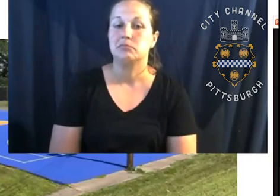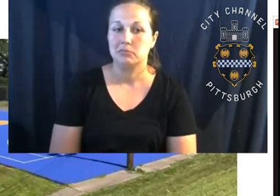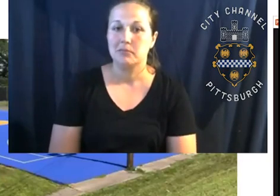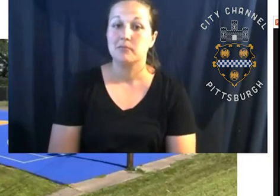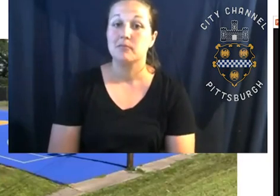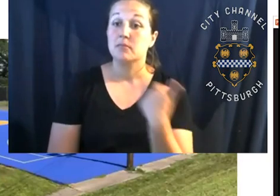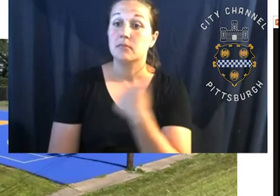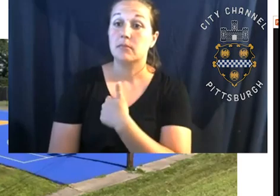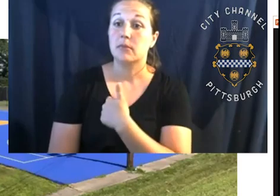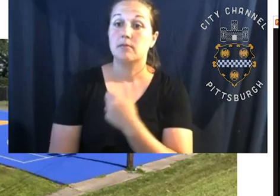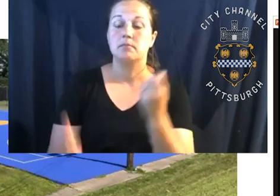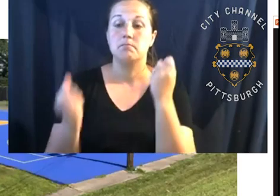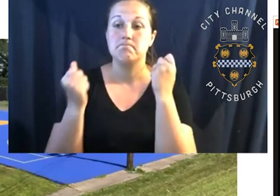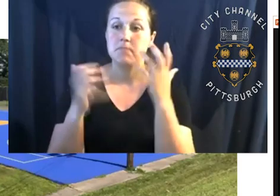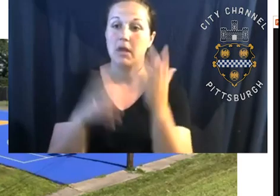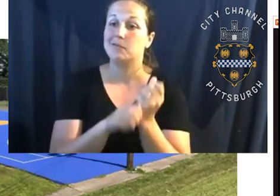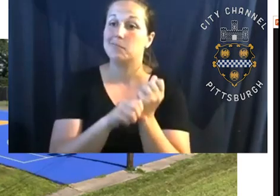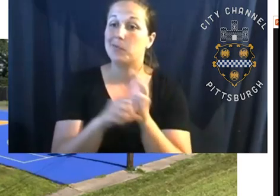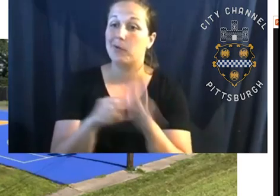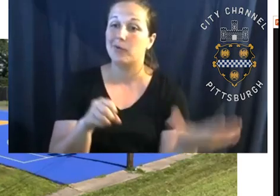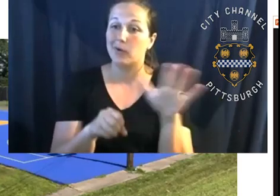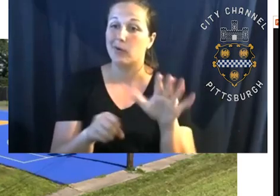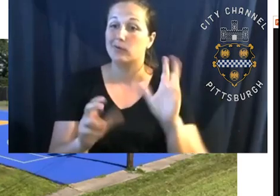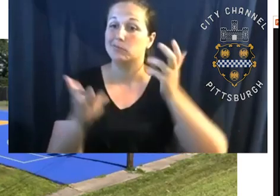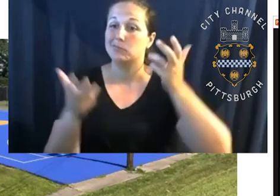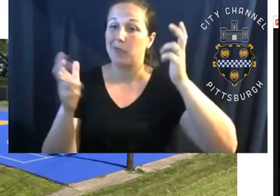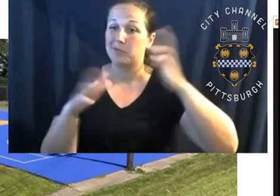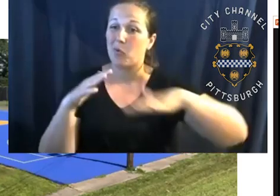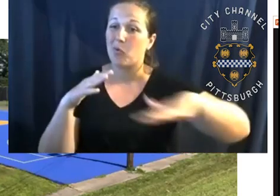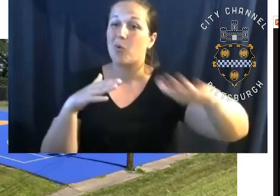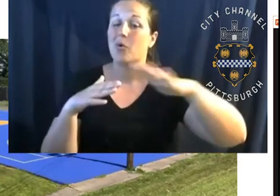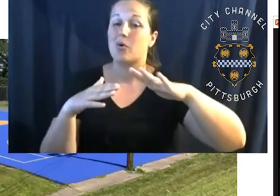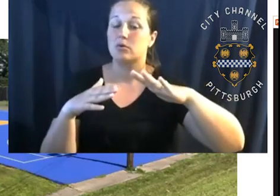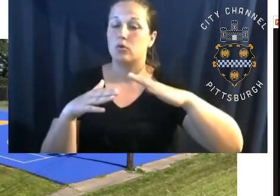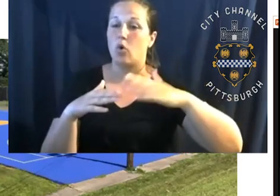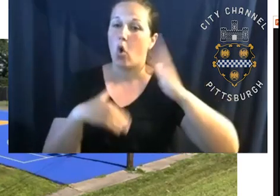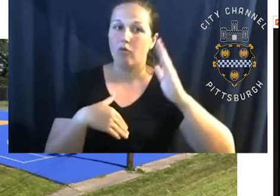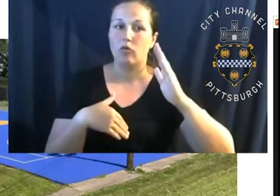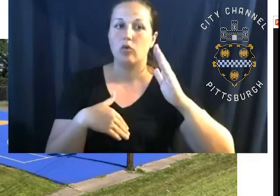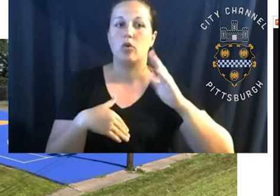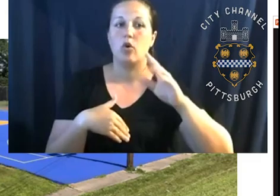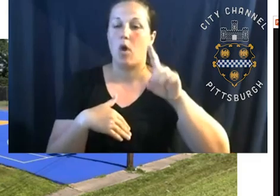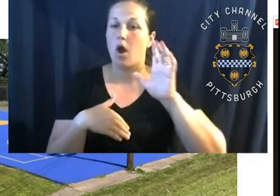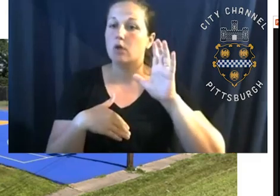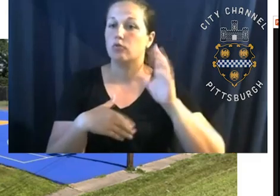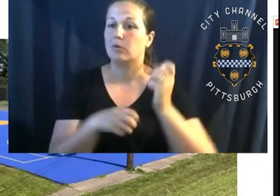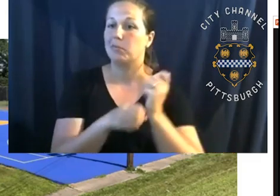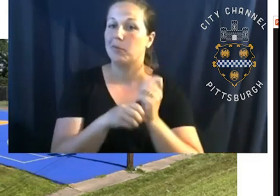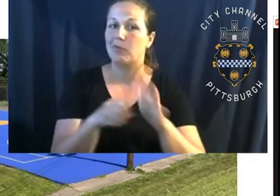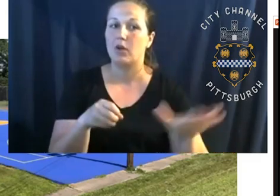we have numerous ball fields and courts. We have over a hundred ball fields and they, and they vary from, um,